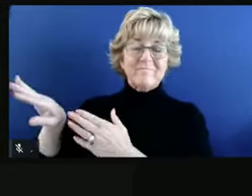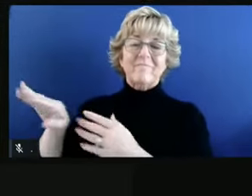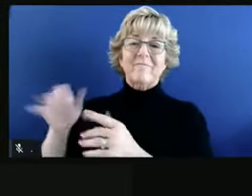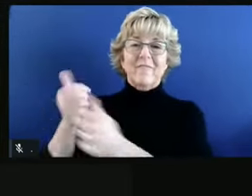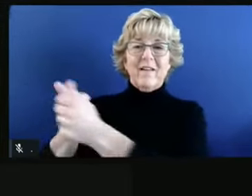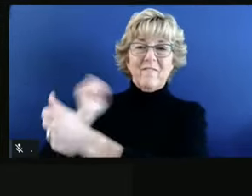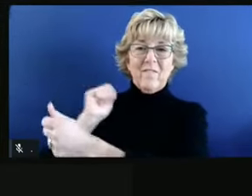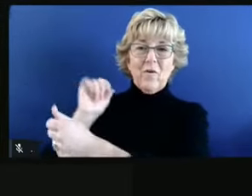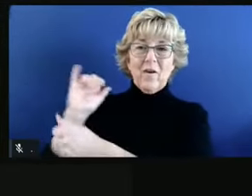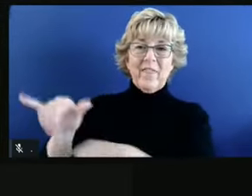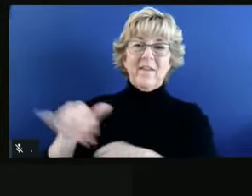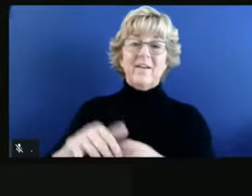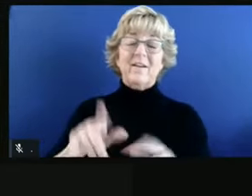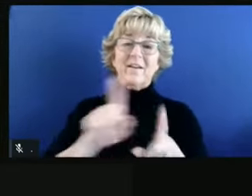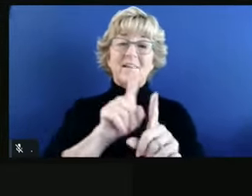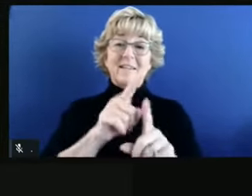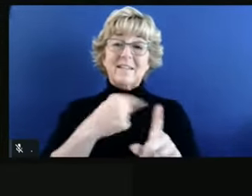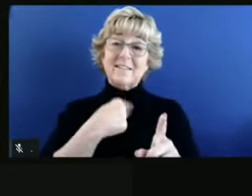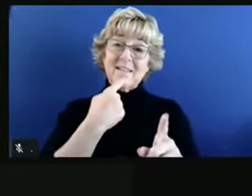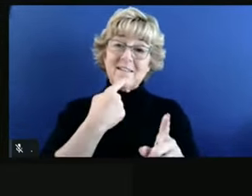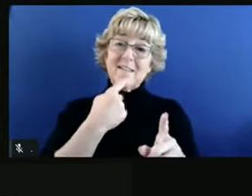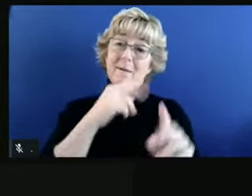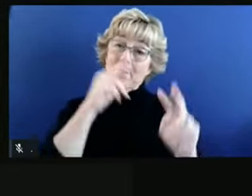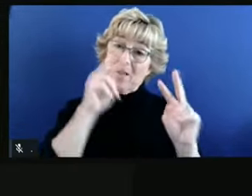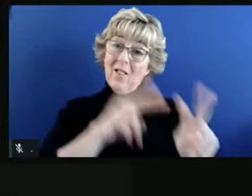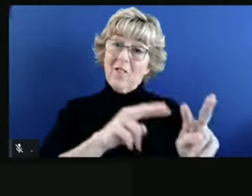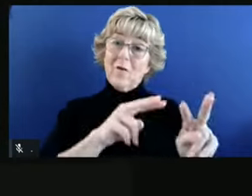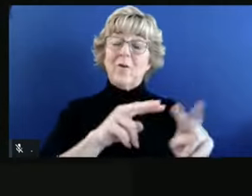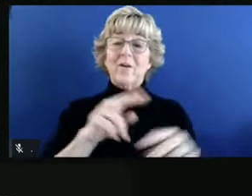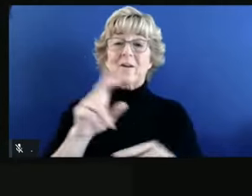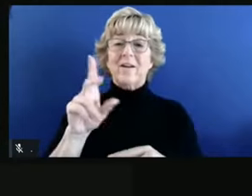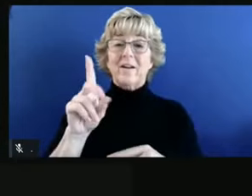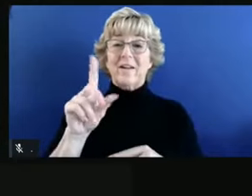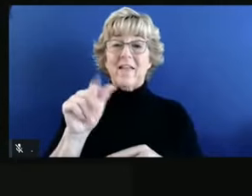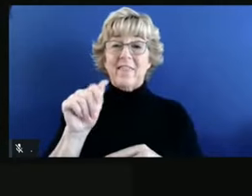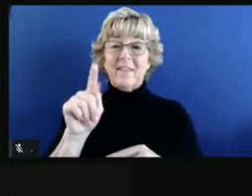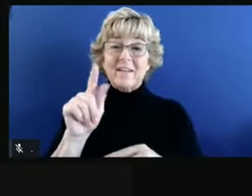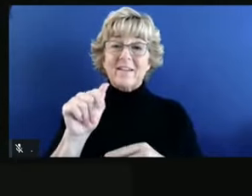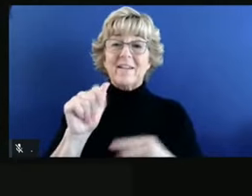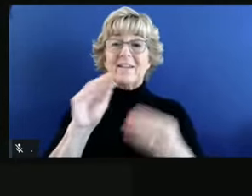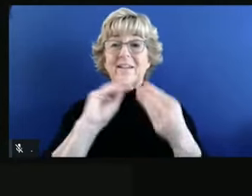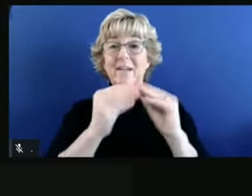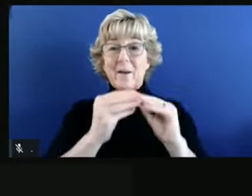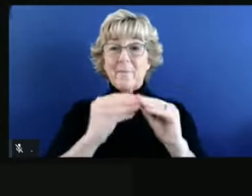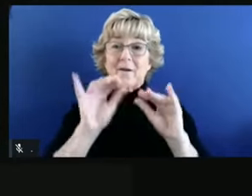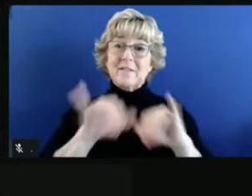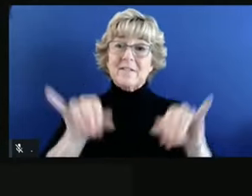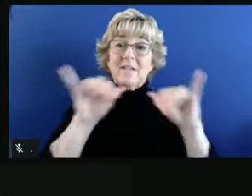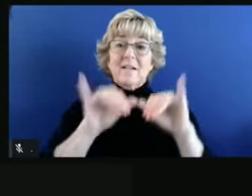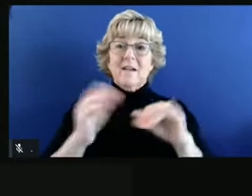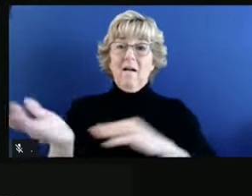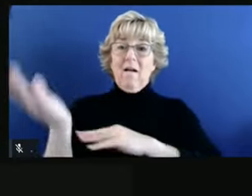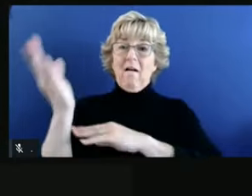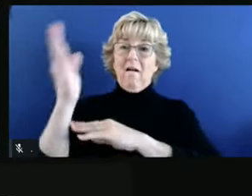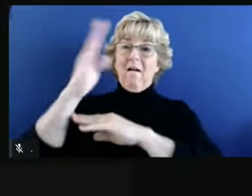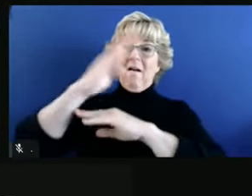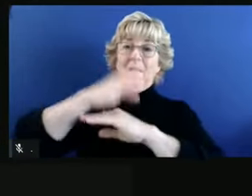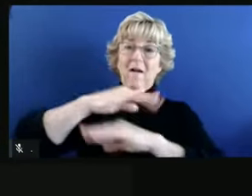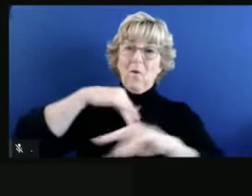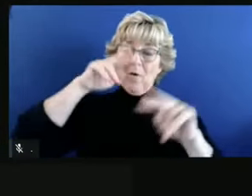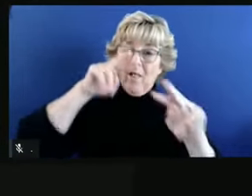So as I said previously, we're looking at that data all the time, multiple times a day, always